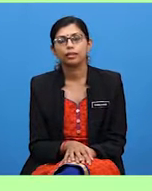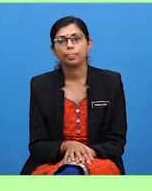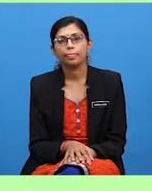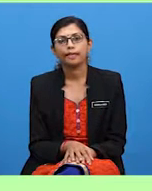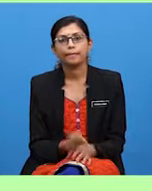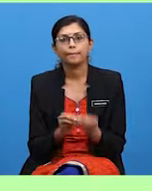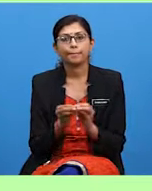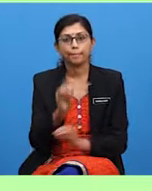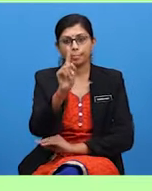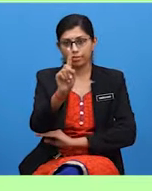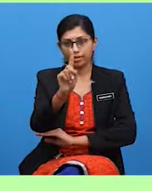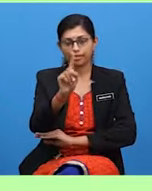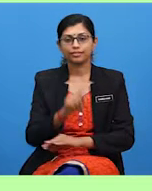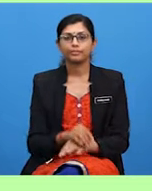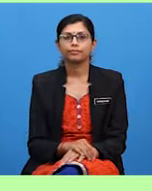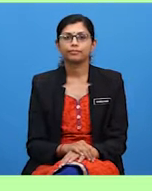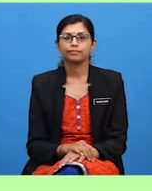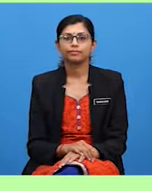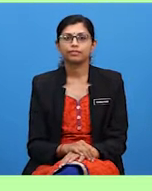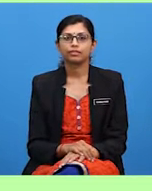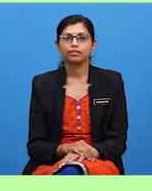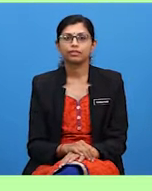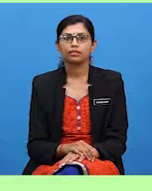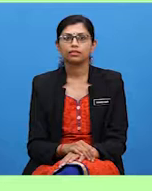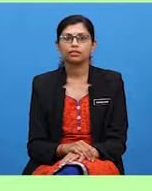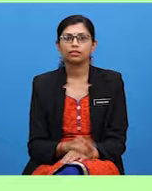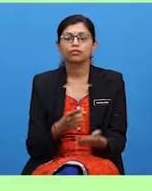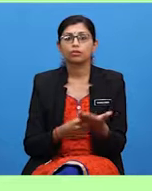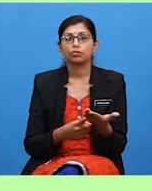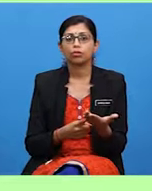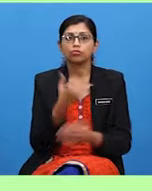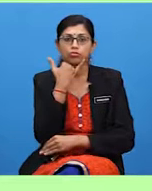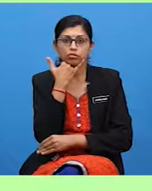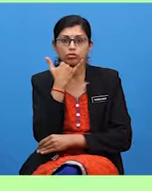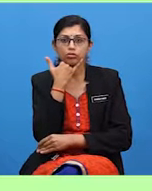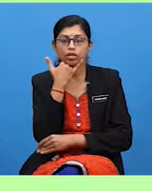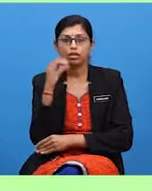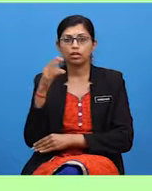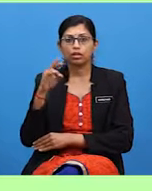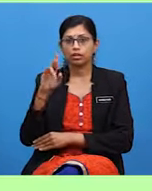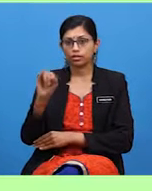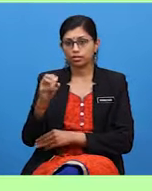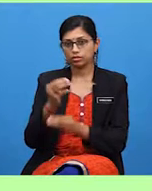Number one. What mistakes does Chris make?